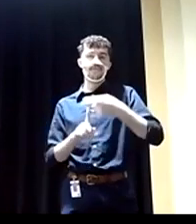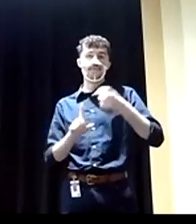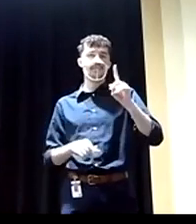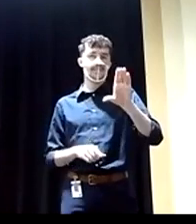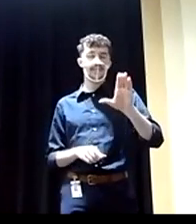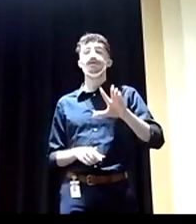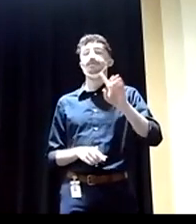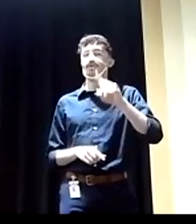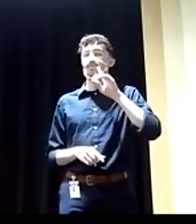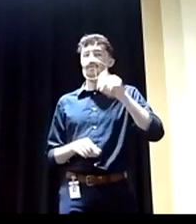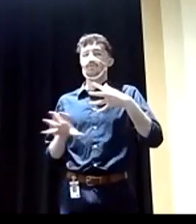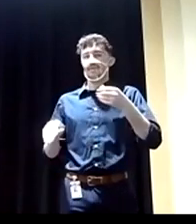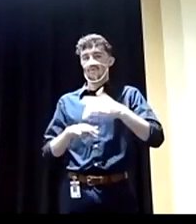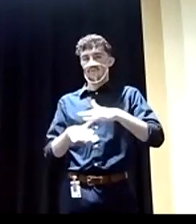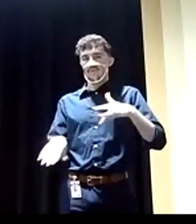Congressman Lamb.